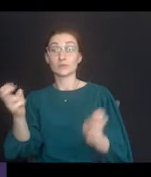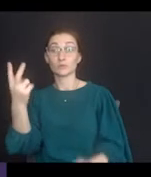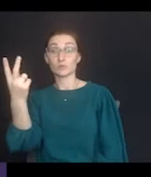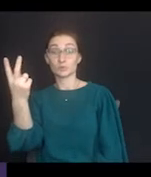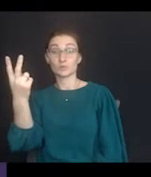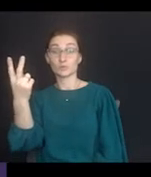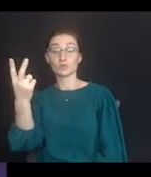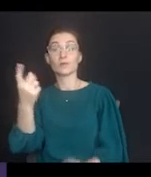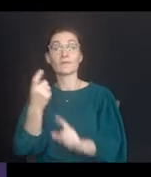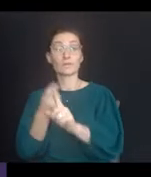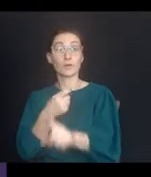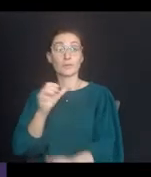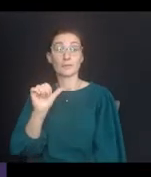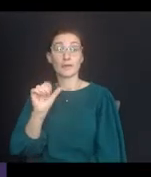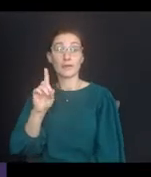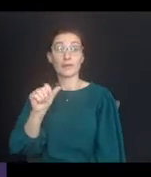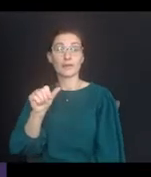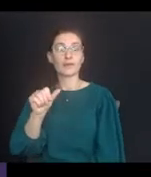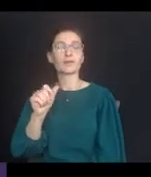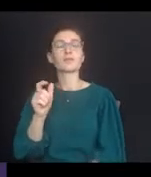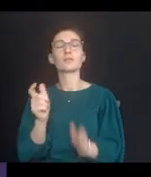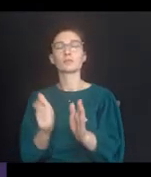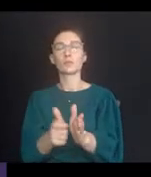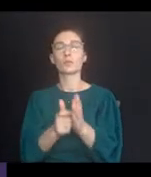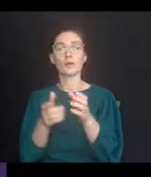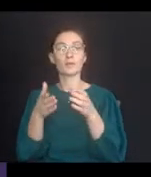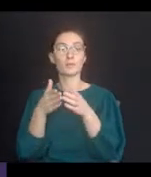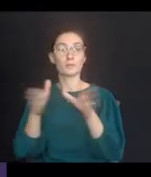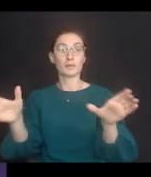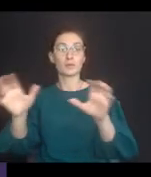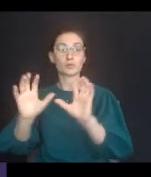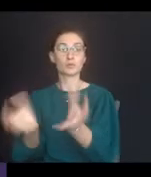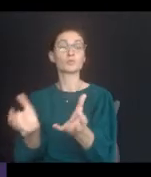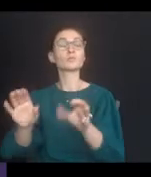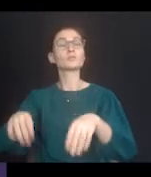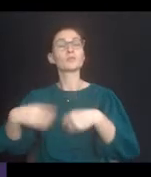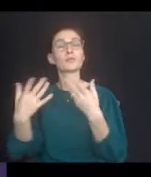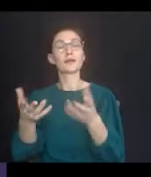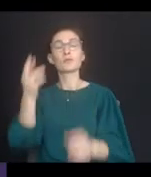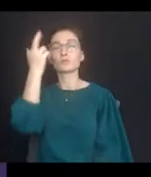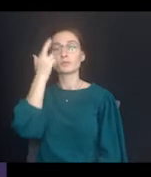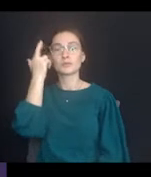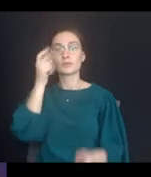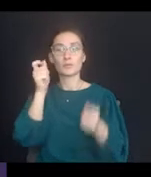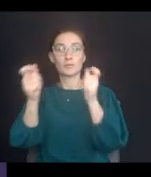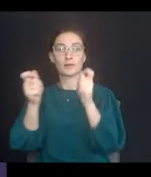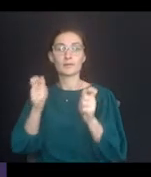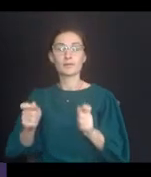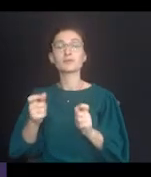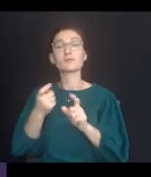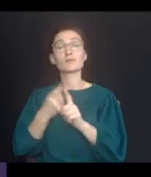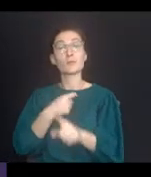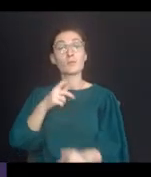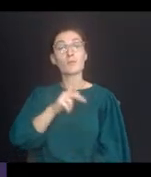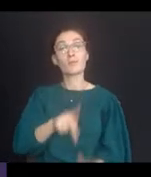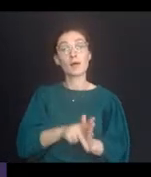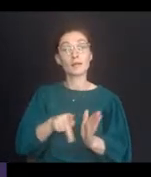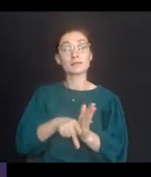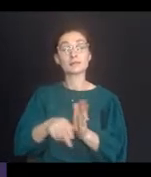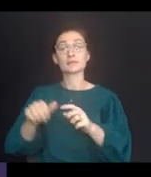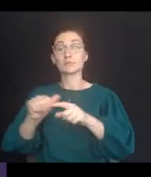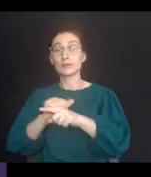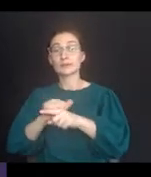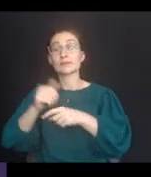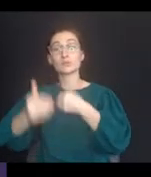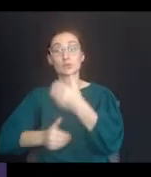regulations of the ADA require public entities to make reasonable modifications to policies, practices, or